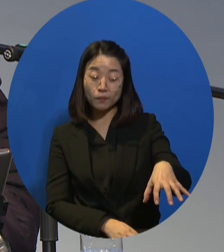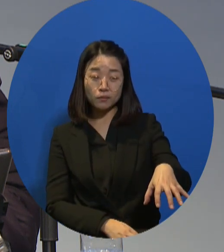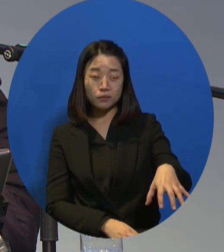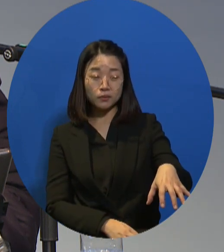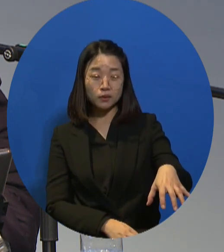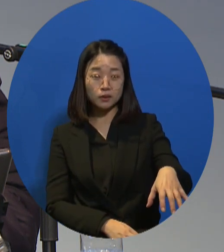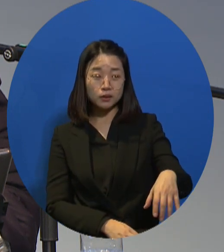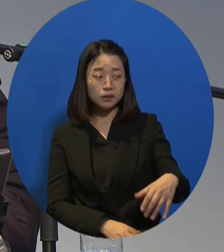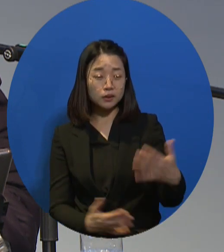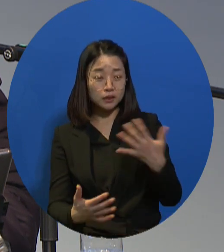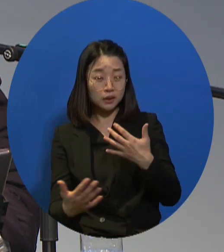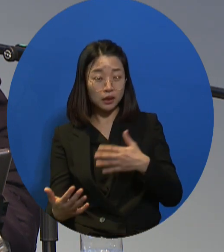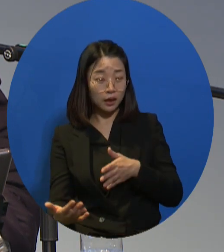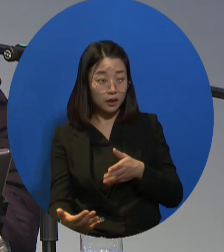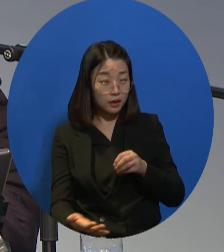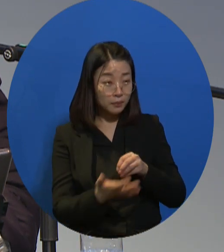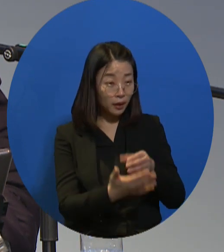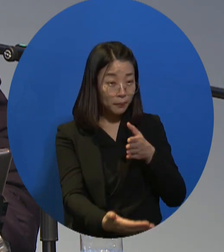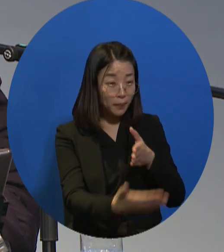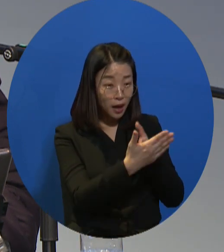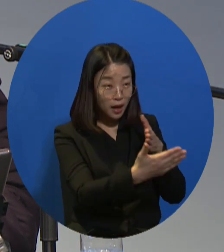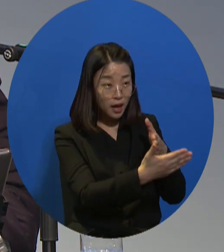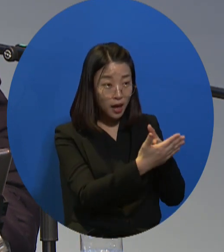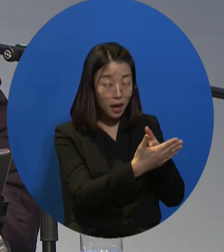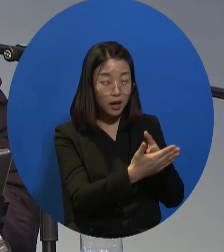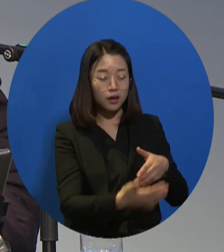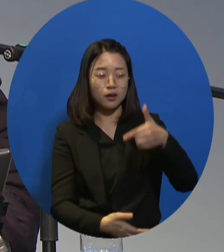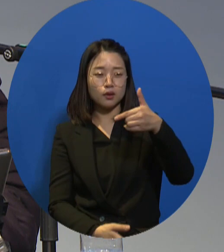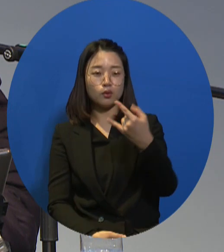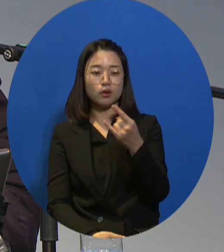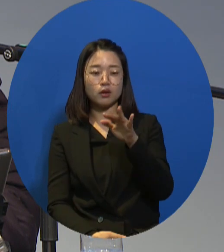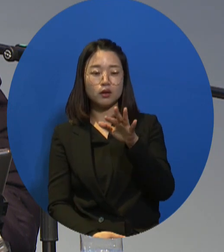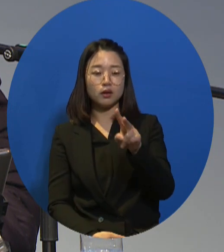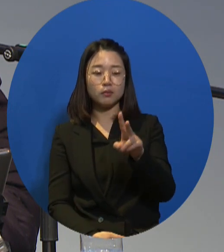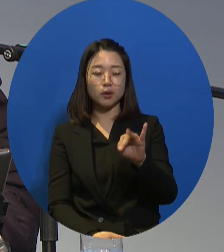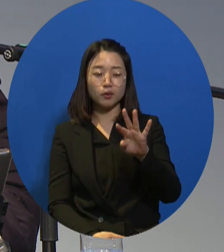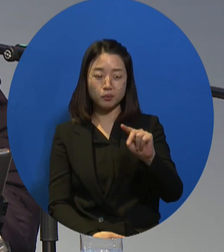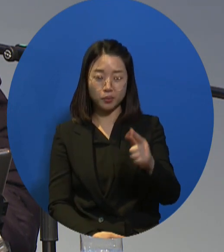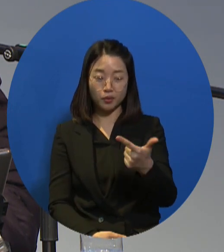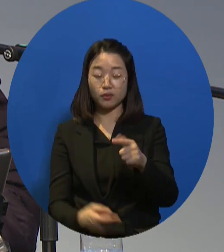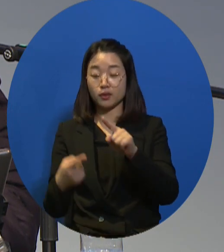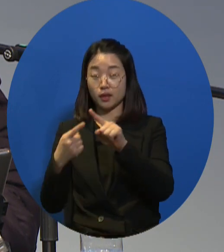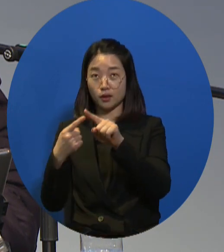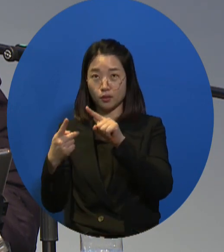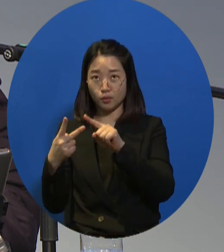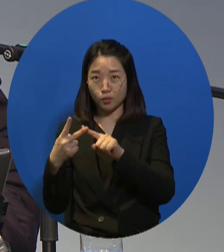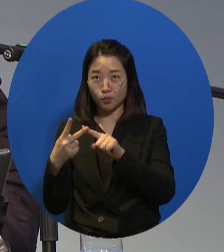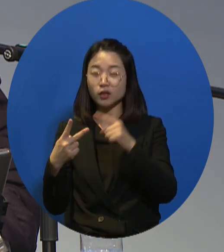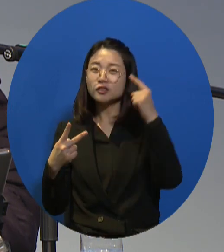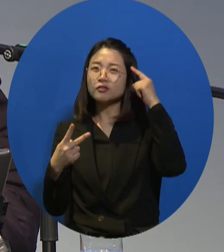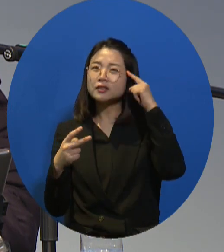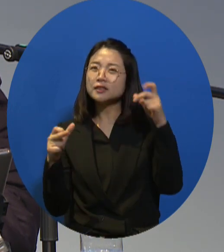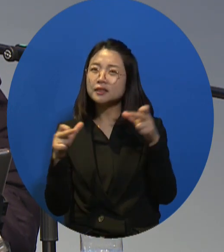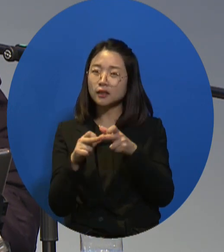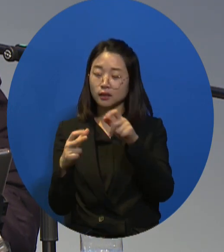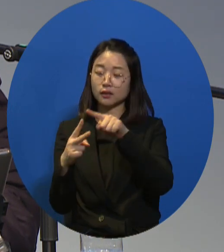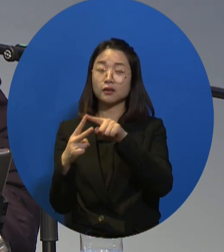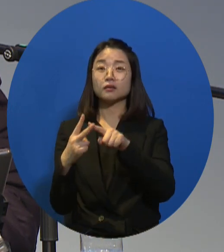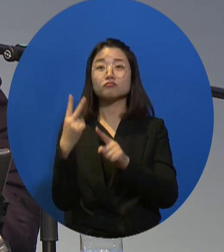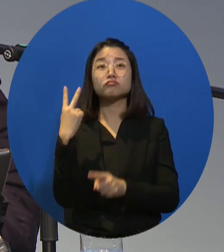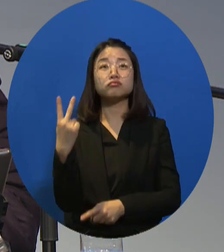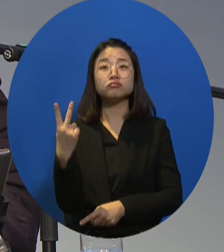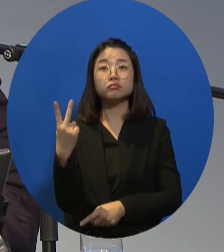the survey found out that developmental disabilities and brain